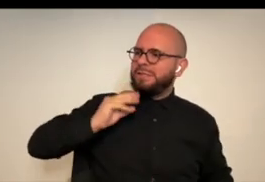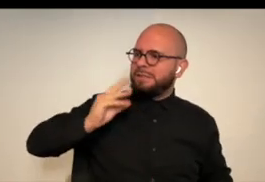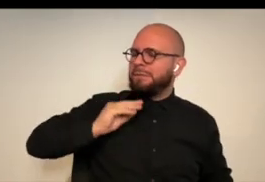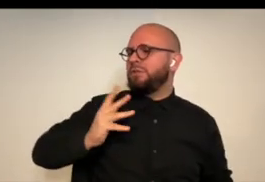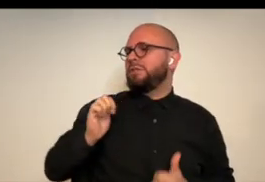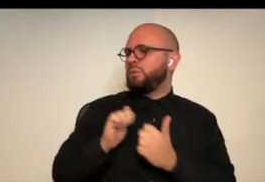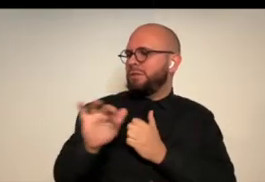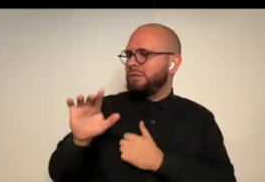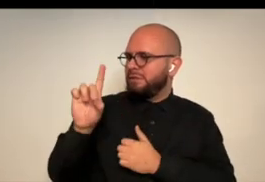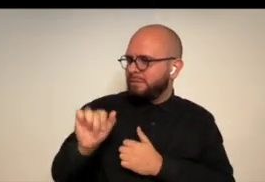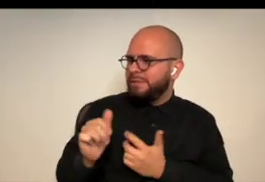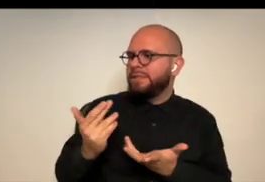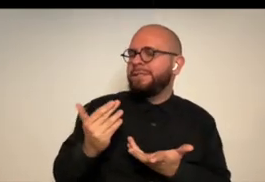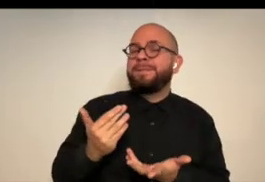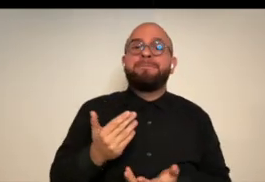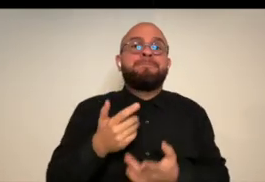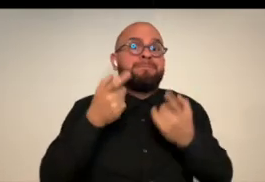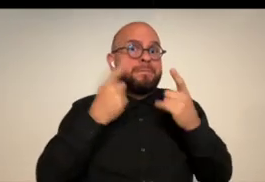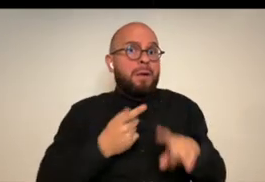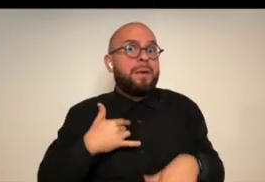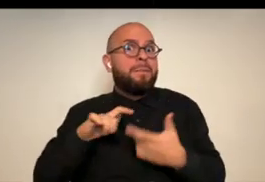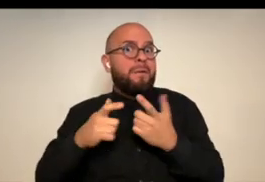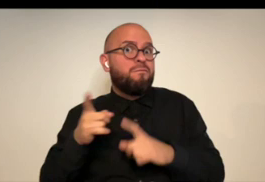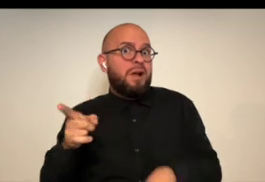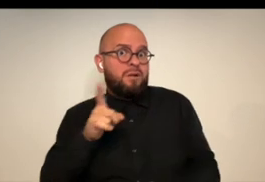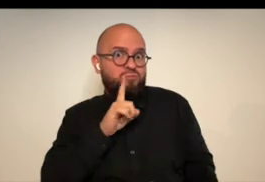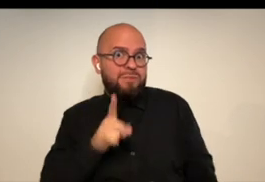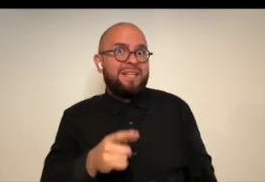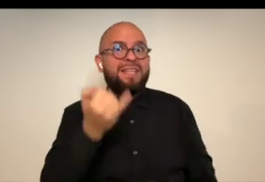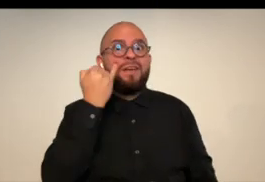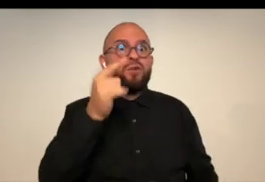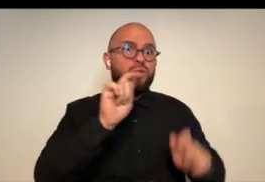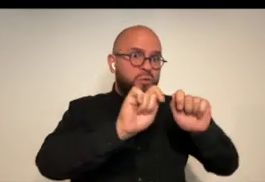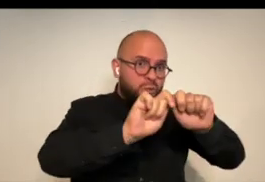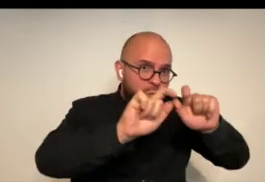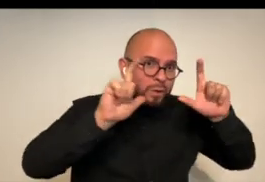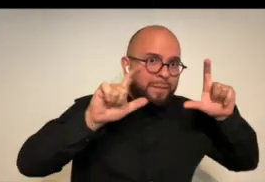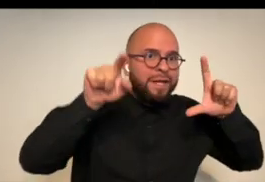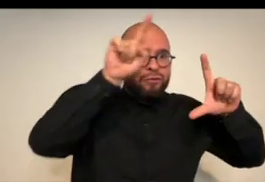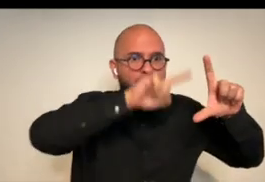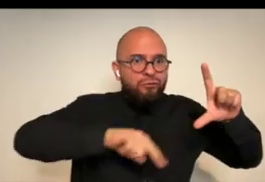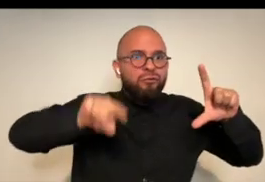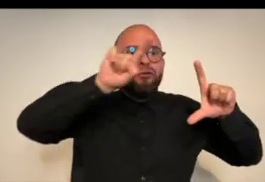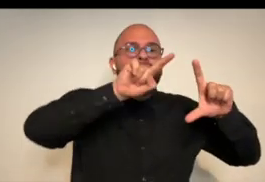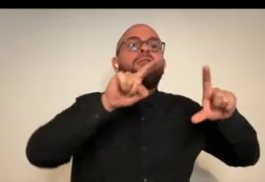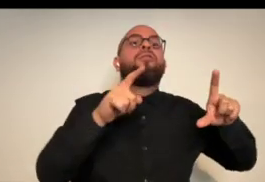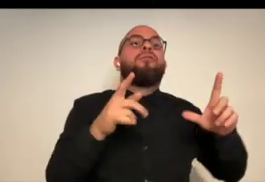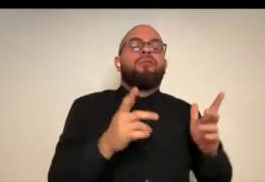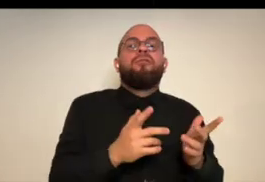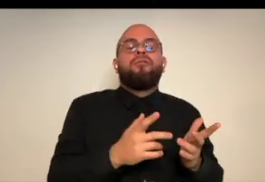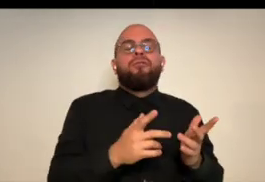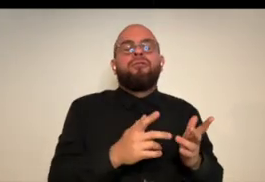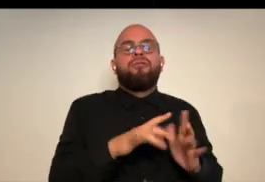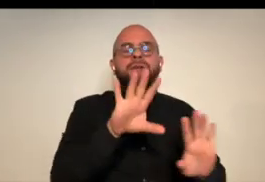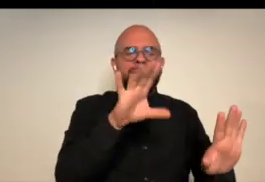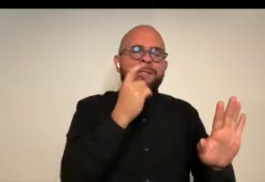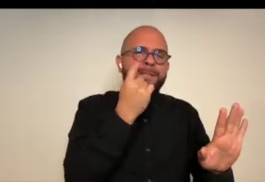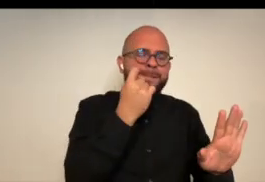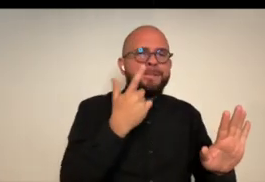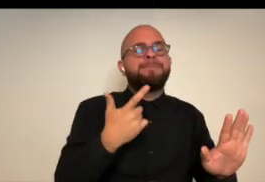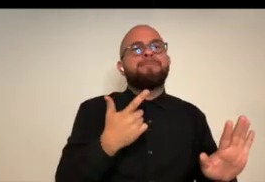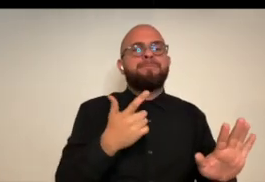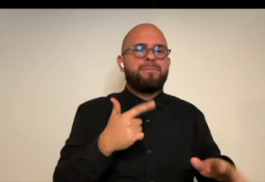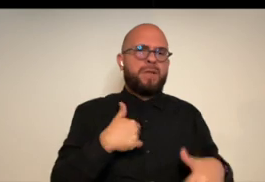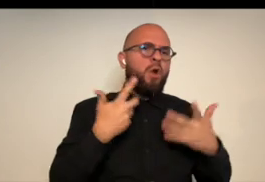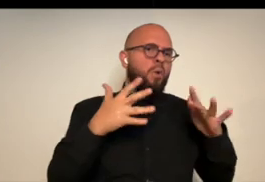use as a symbol that represents their experience within that and um my friend was the one that if you zoom in on the circle